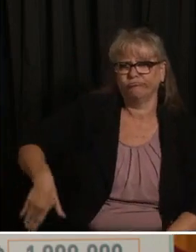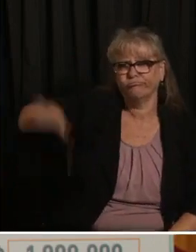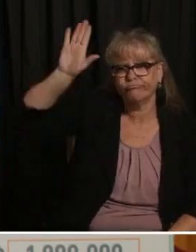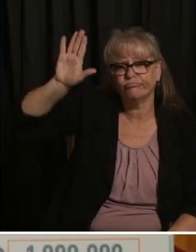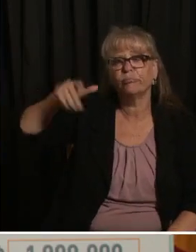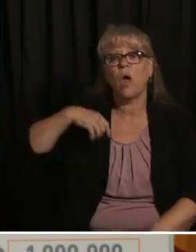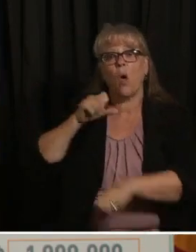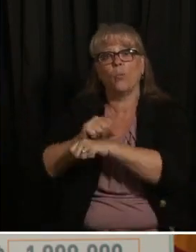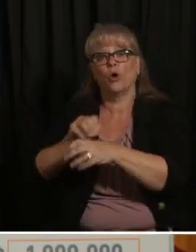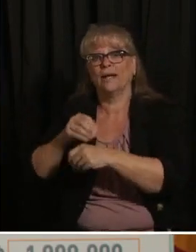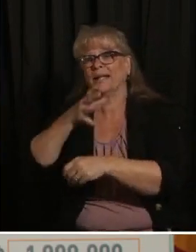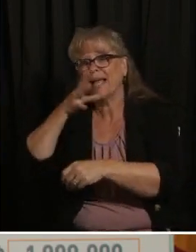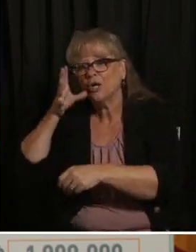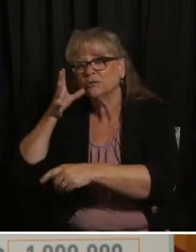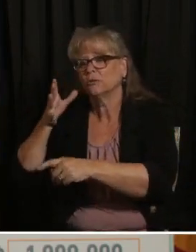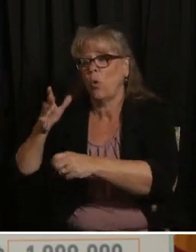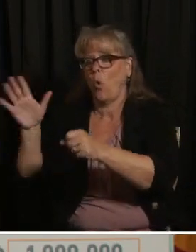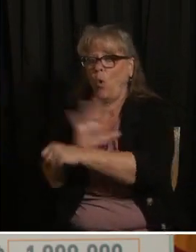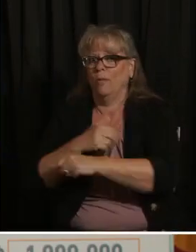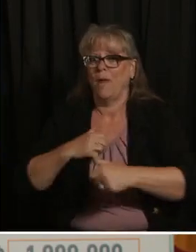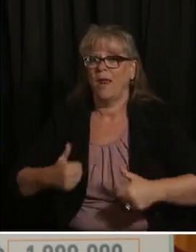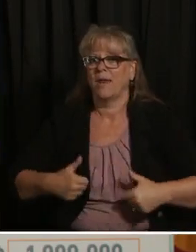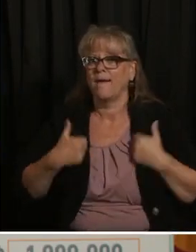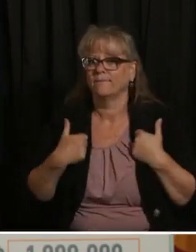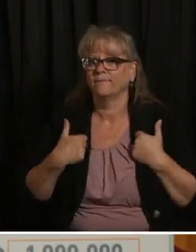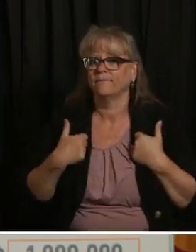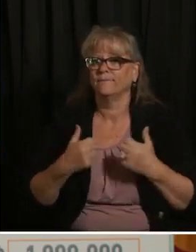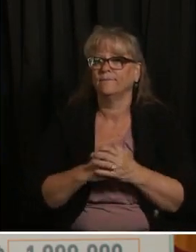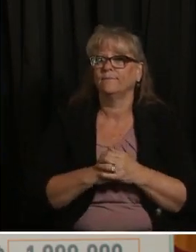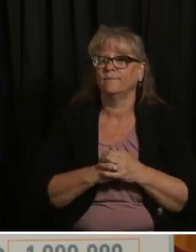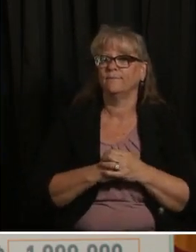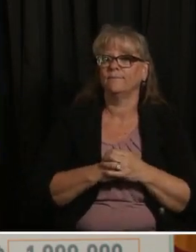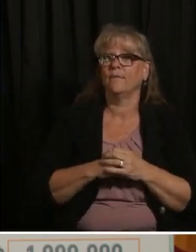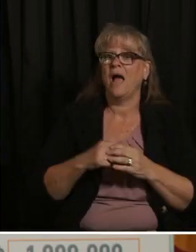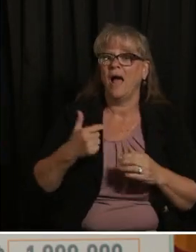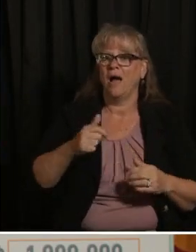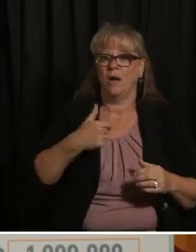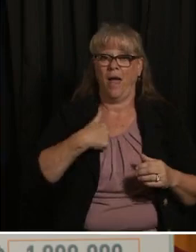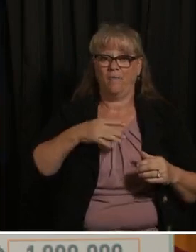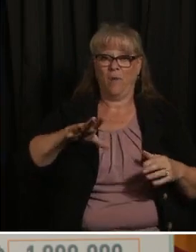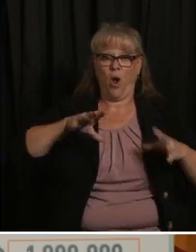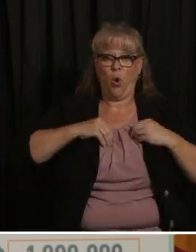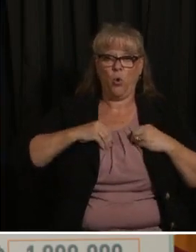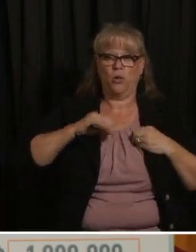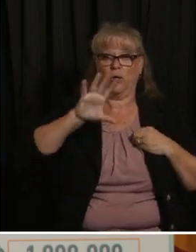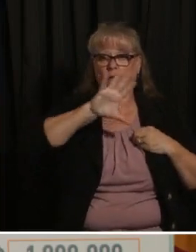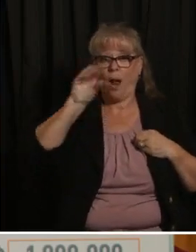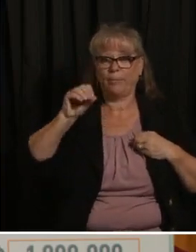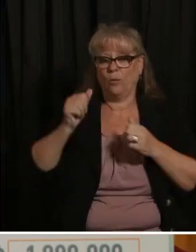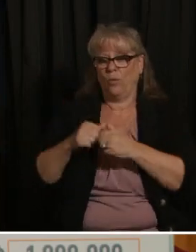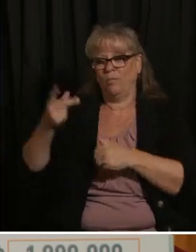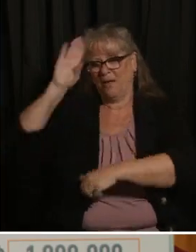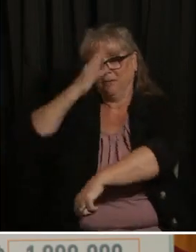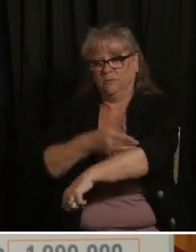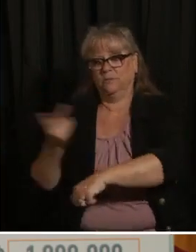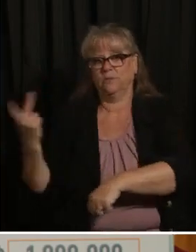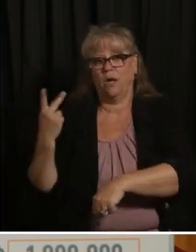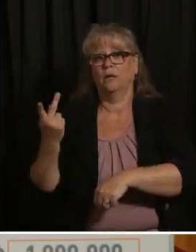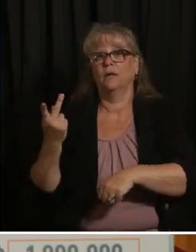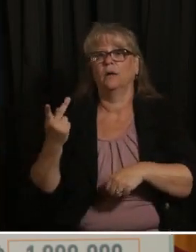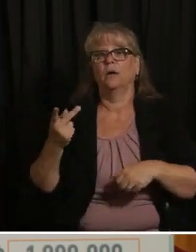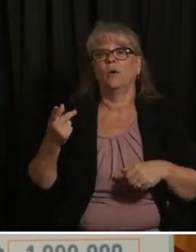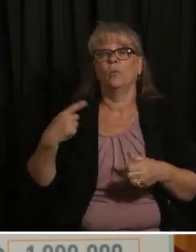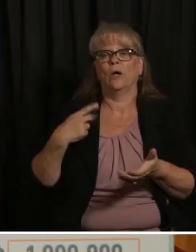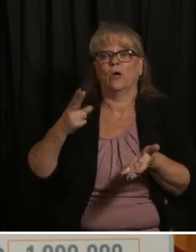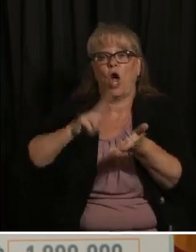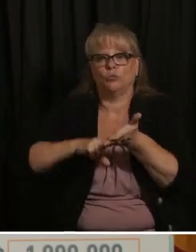my company is owned by myself and my sons we basically contract with rice farmers to grow